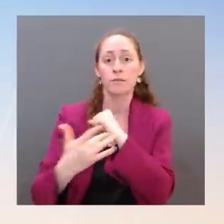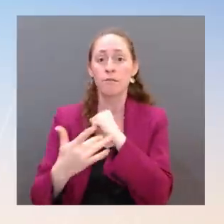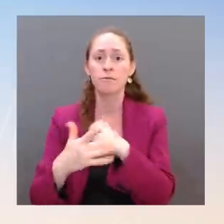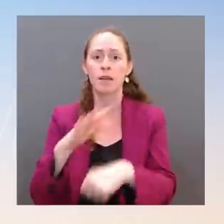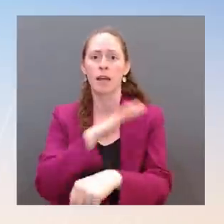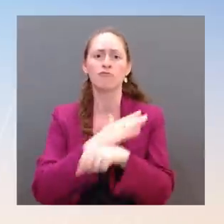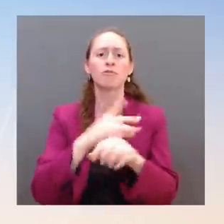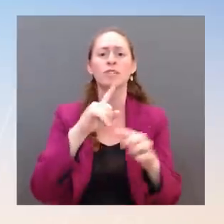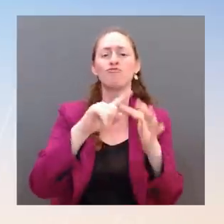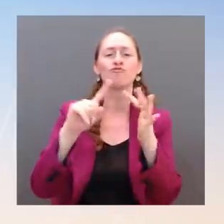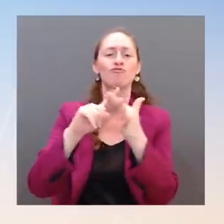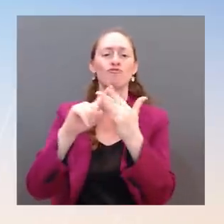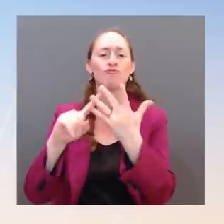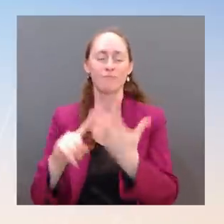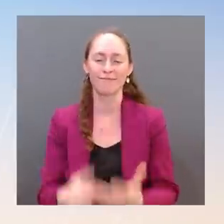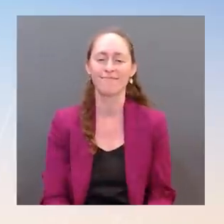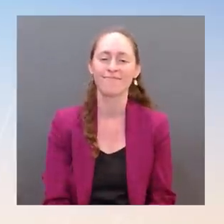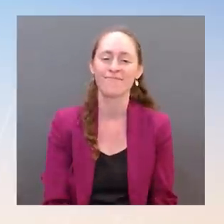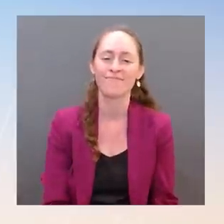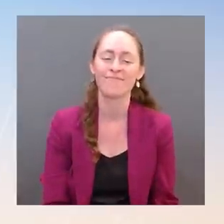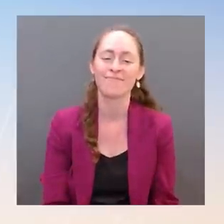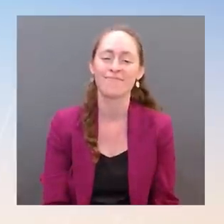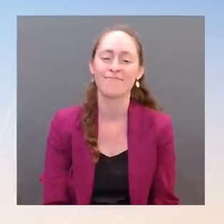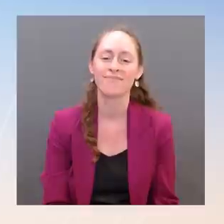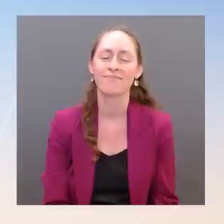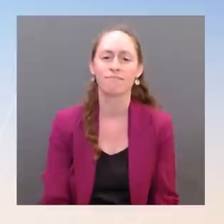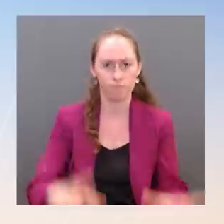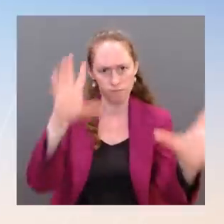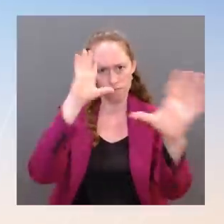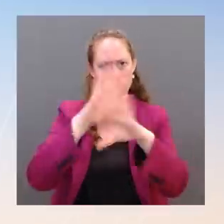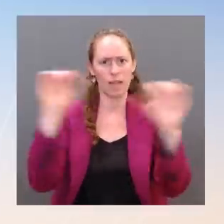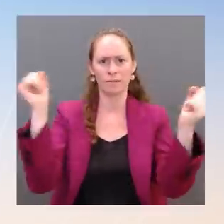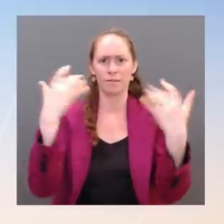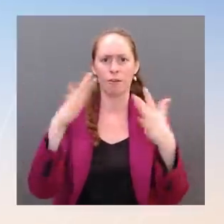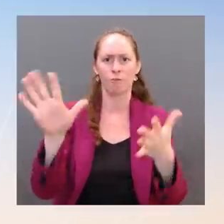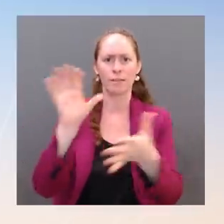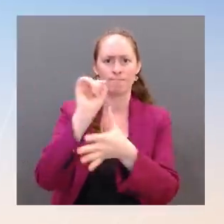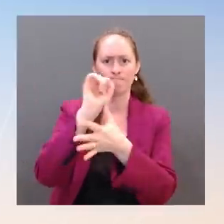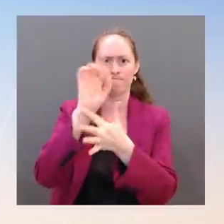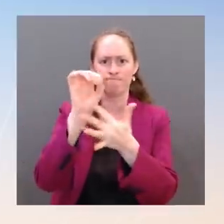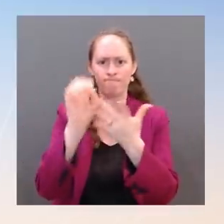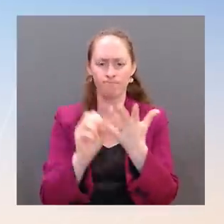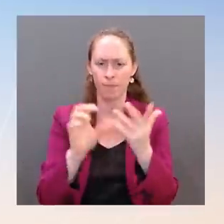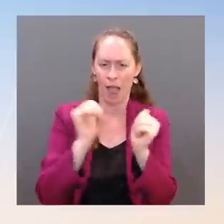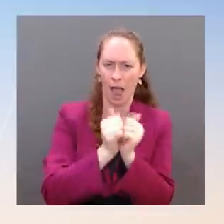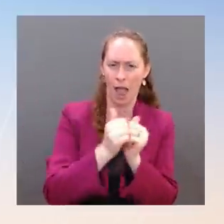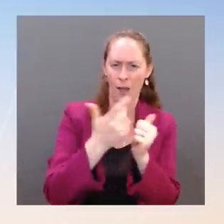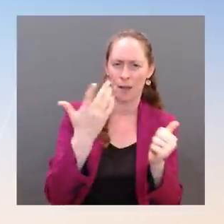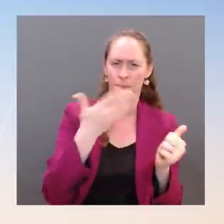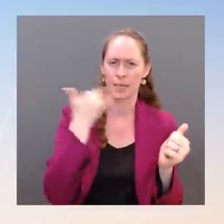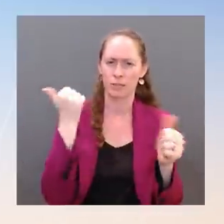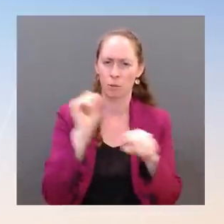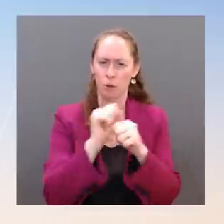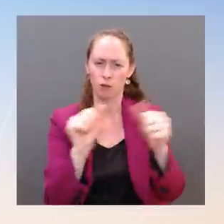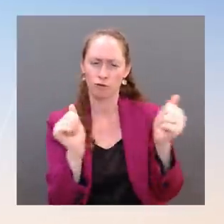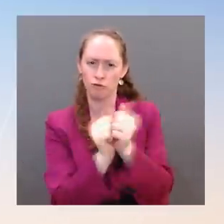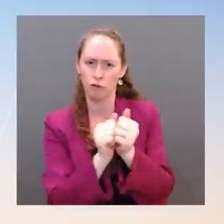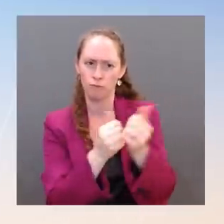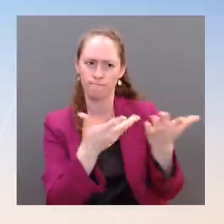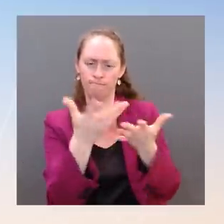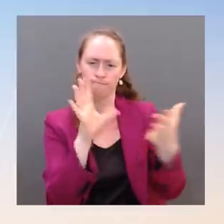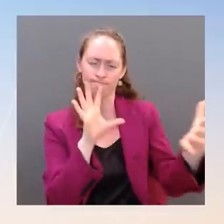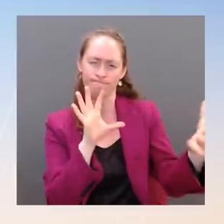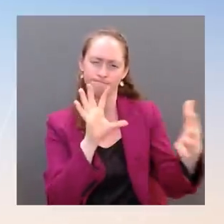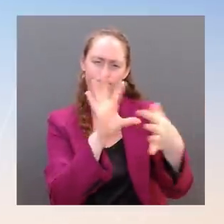to show that when it comes to engagement with ASEAN, we're not just talking the talk, we're walking the walk as well. This week, the President